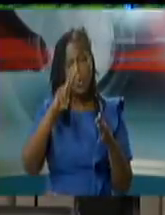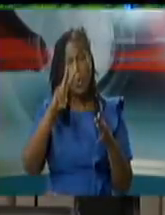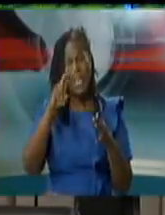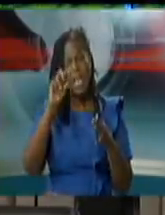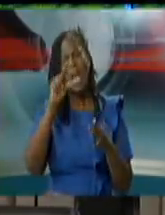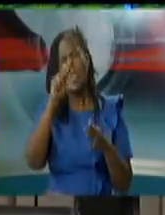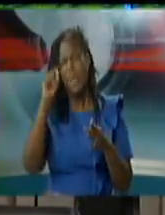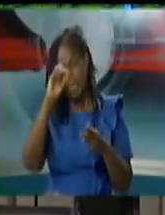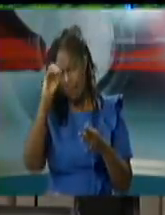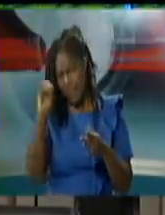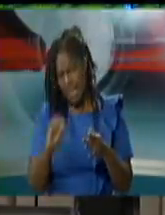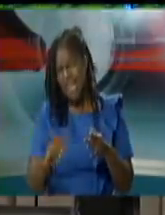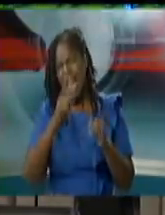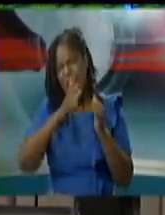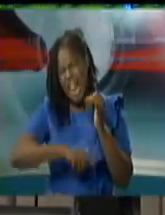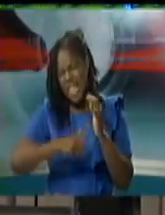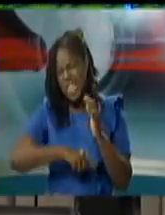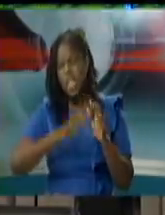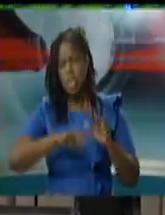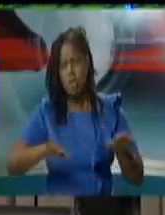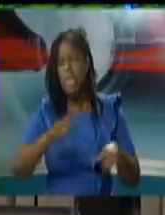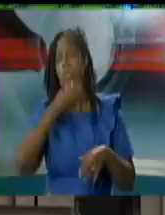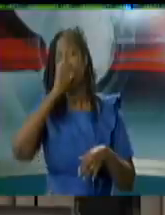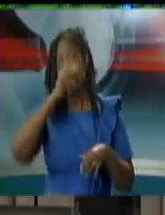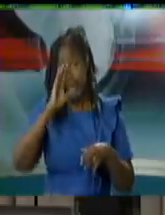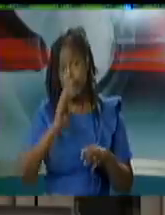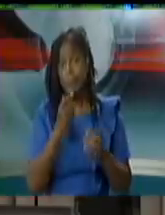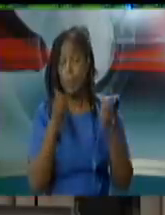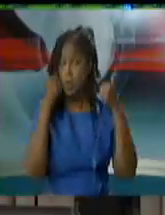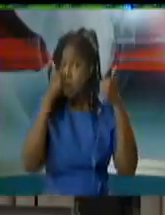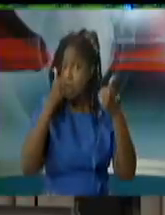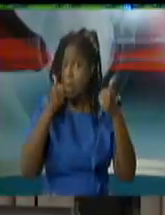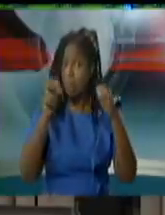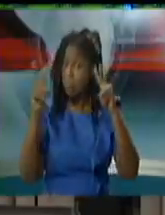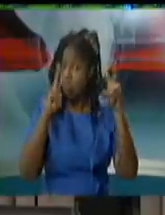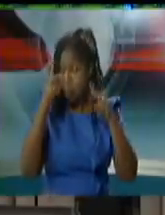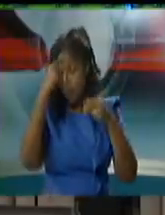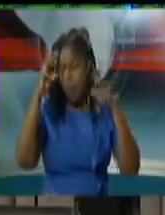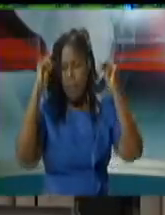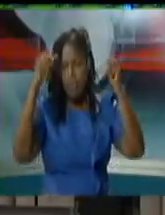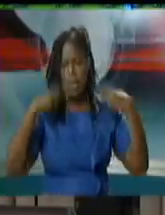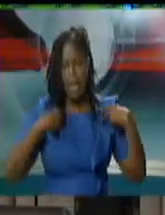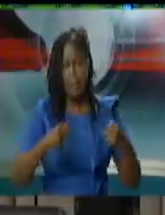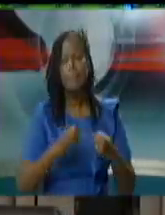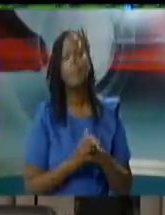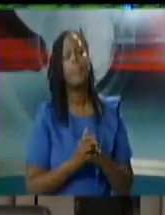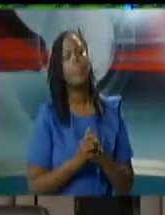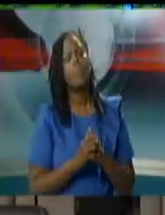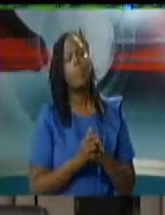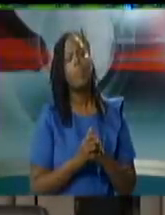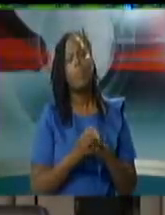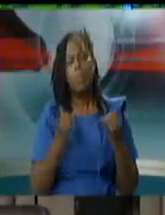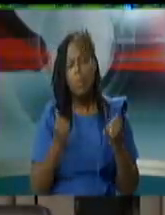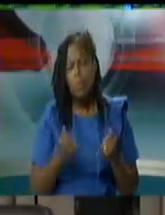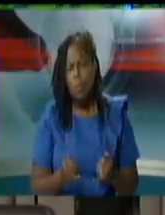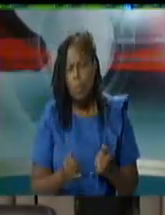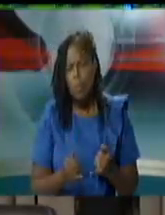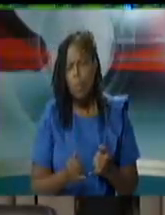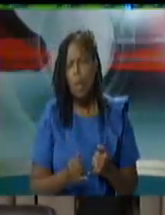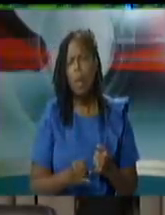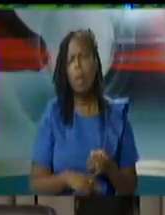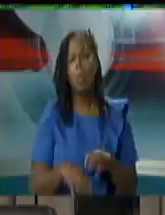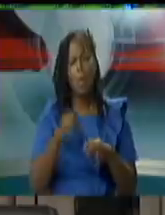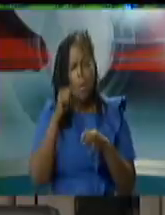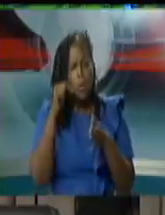admissions for repeat ncd issues have actually gone down by about two percent